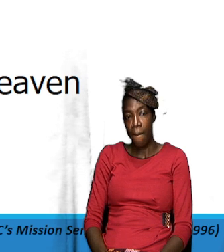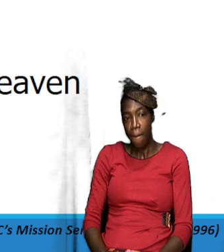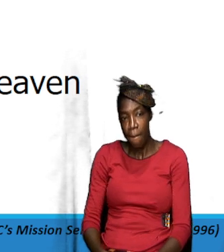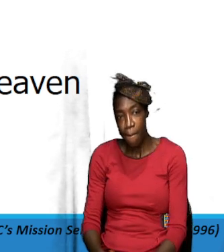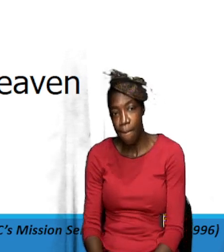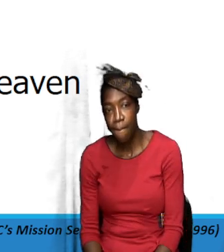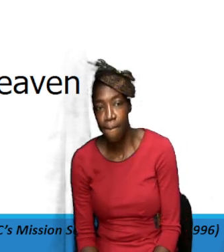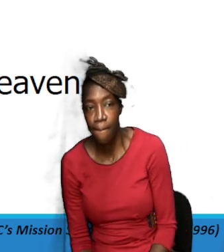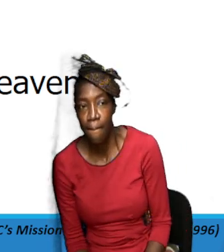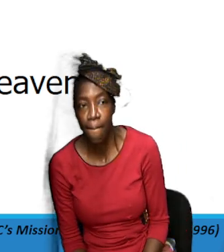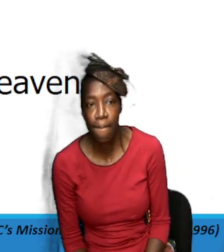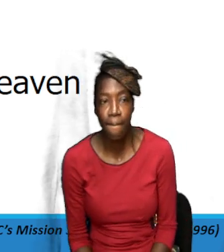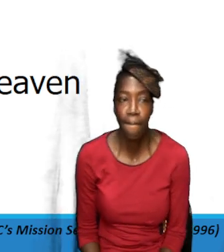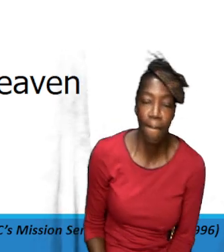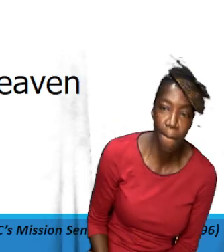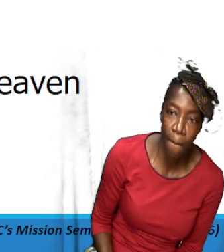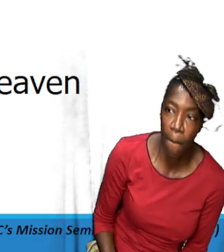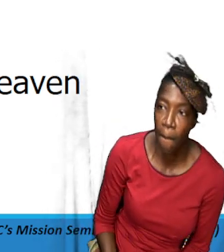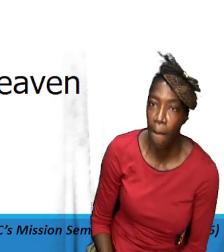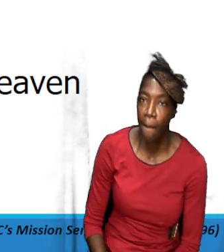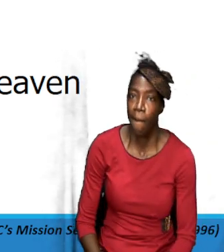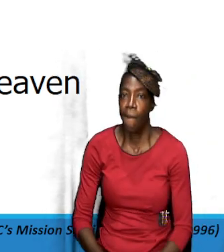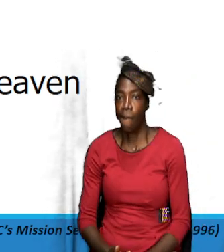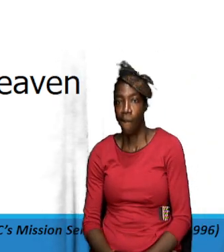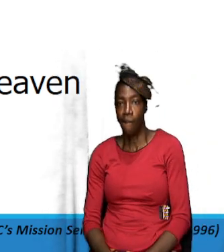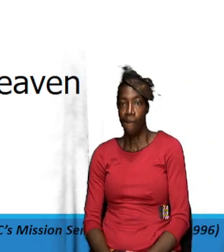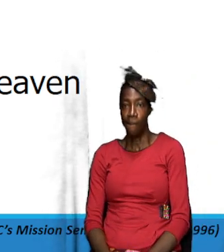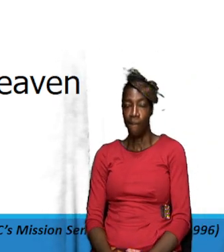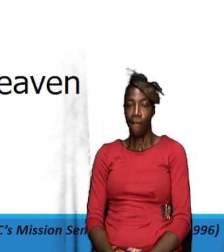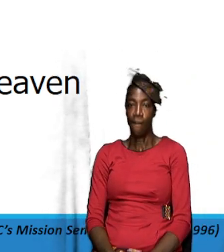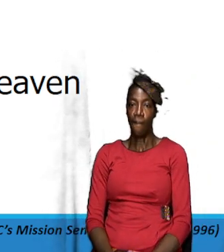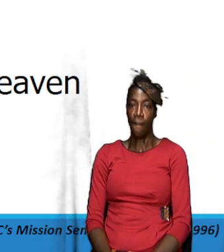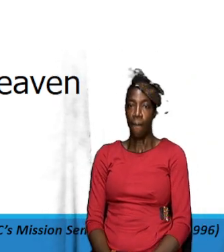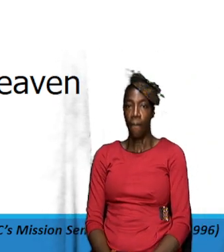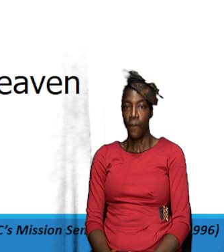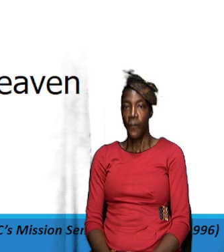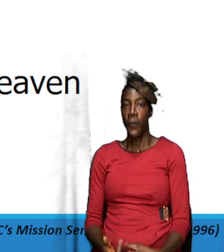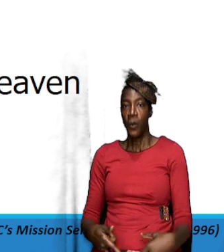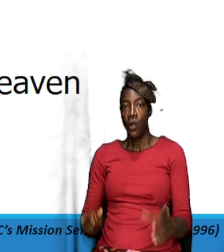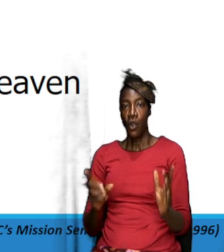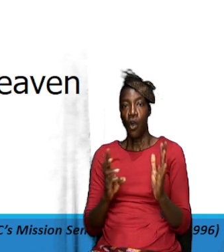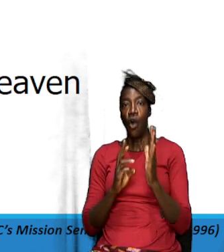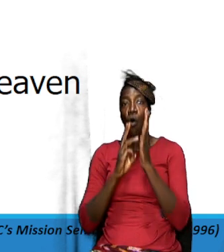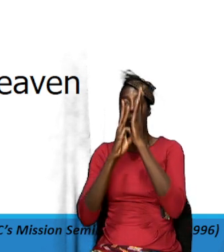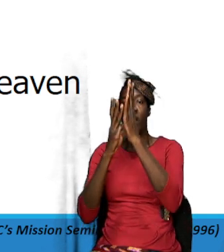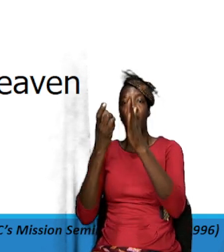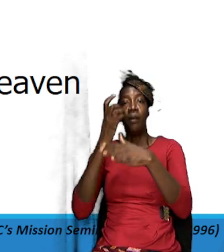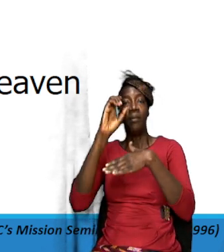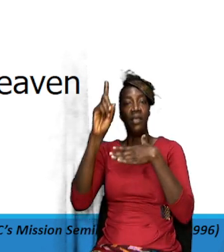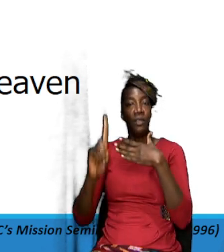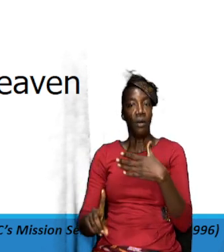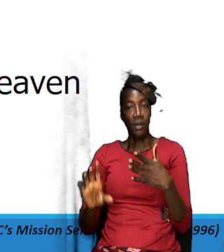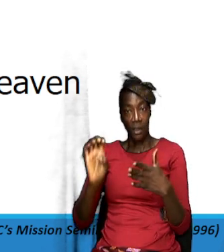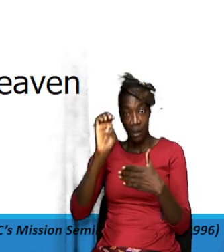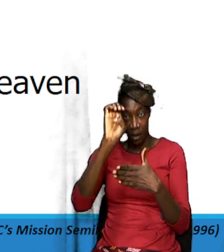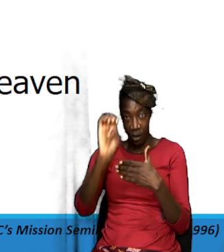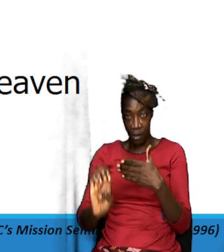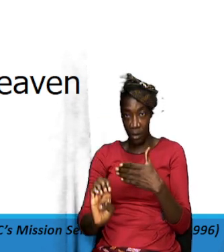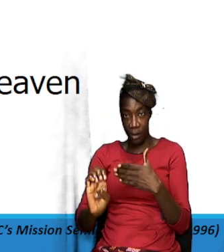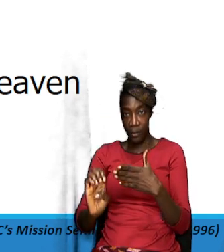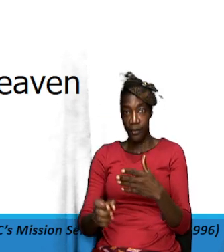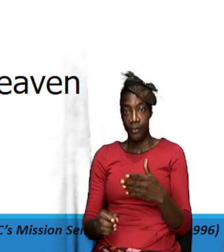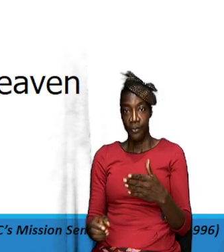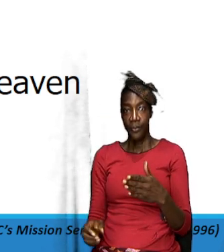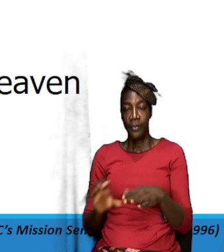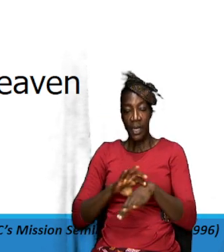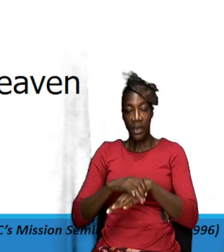sorry let thy kingdom come let thy will be done on earth as it is in heaven so we are